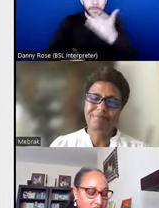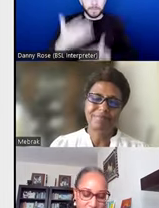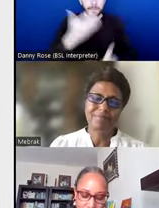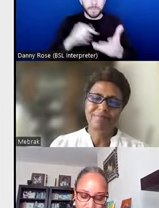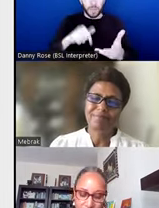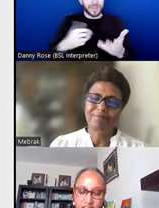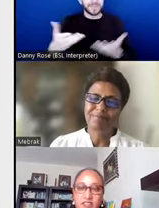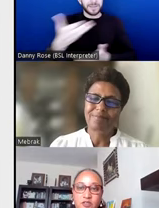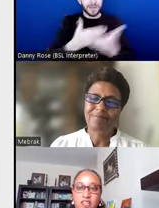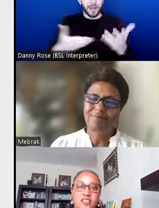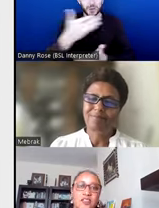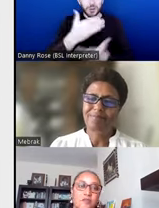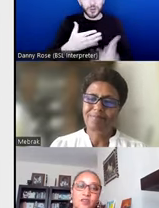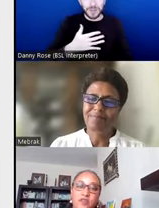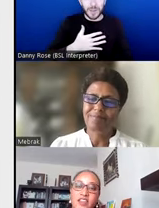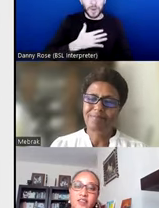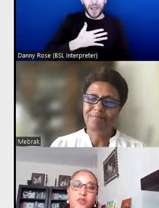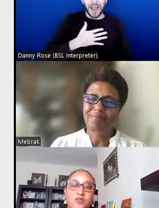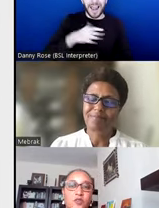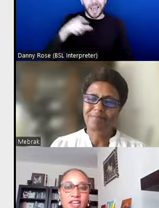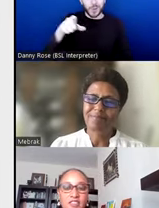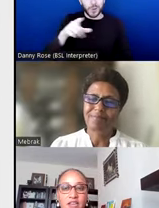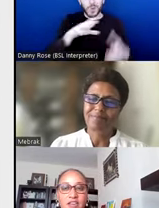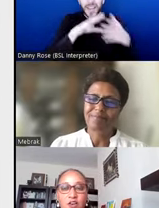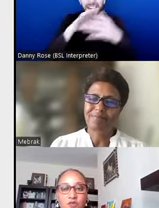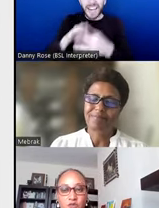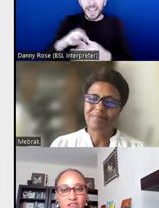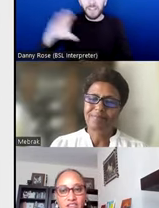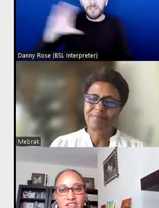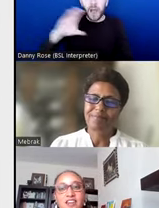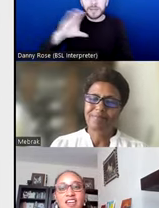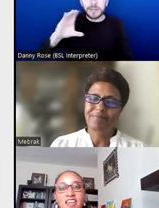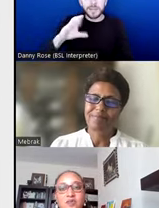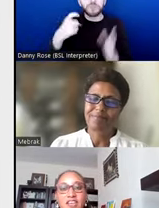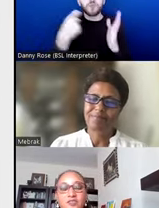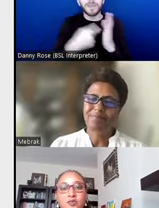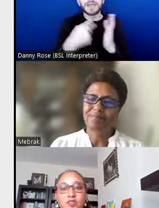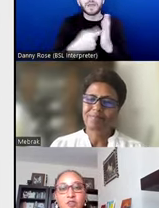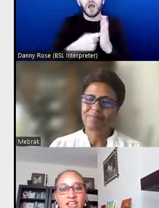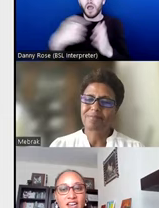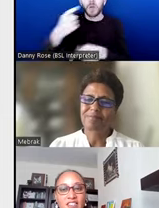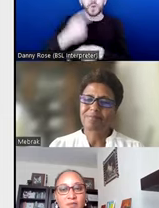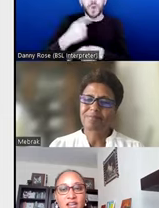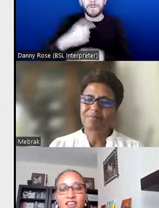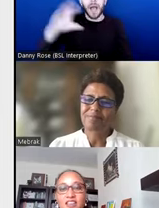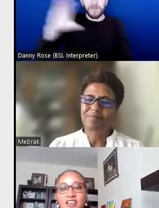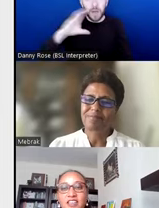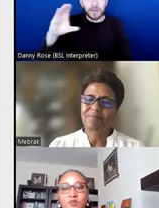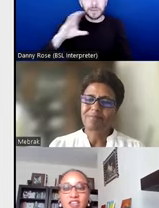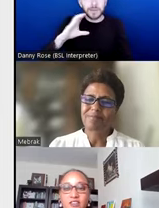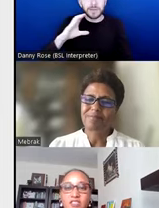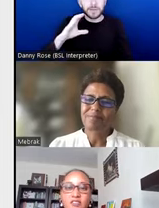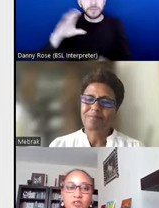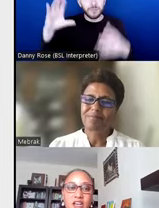especially I like the fact that you linked the funding, because Romina explained how funding is related to decolonialism. And